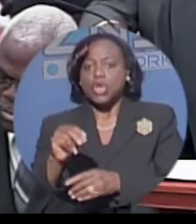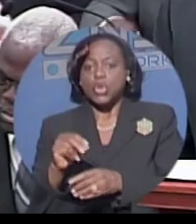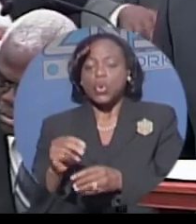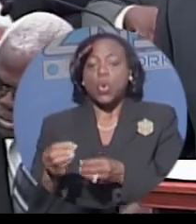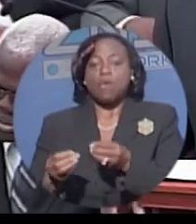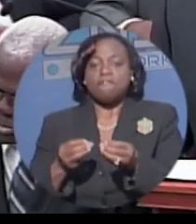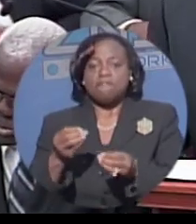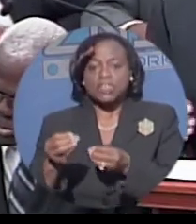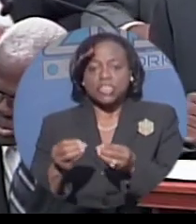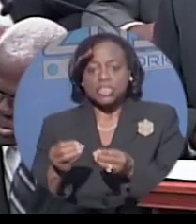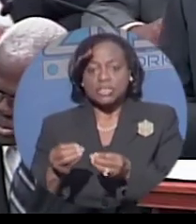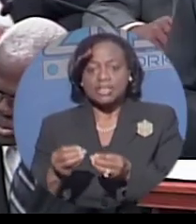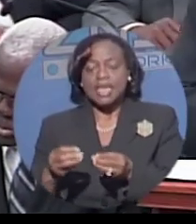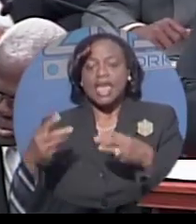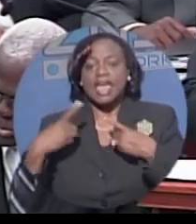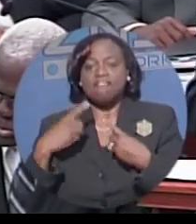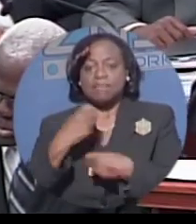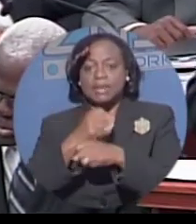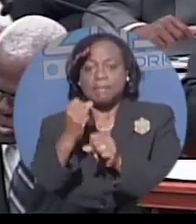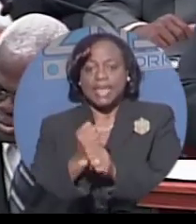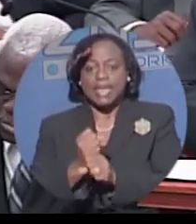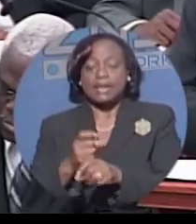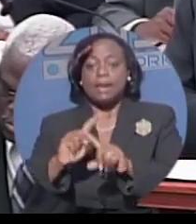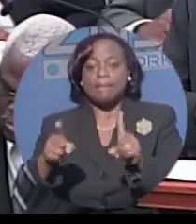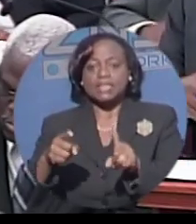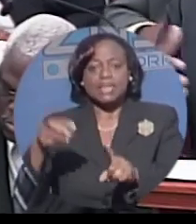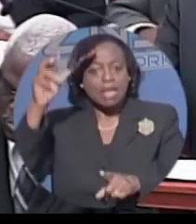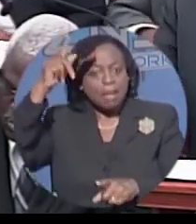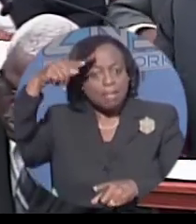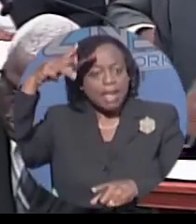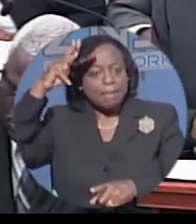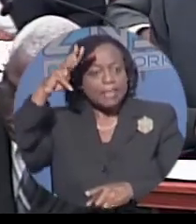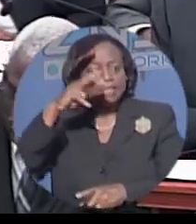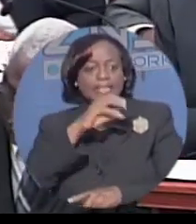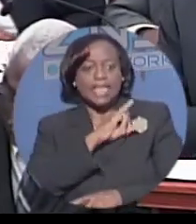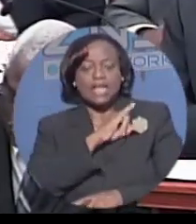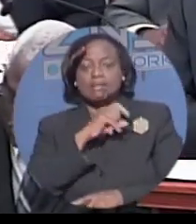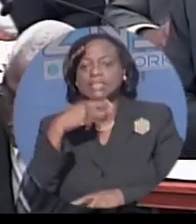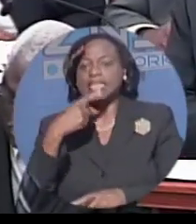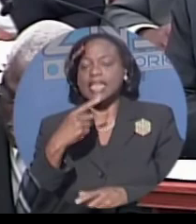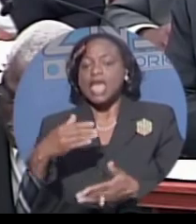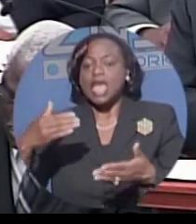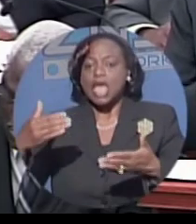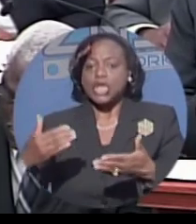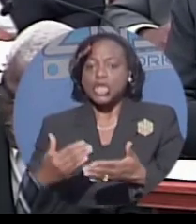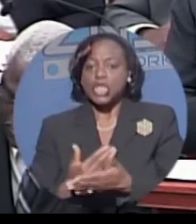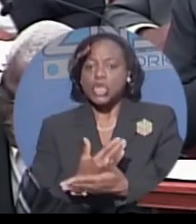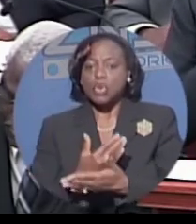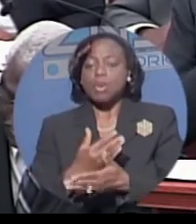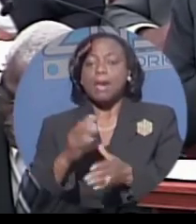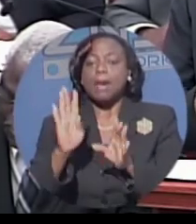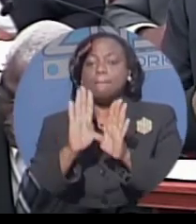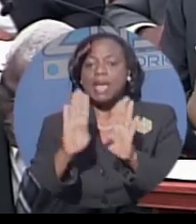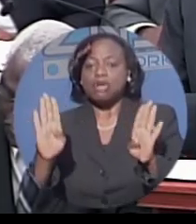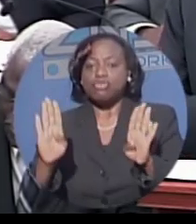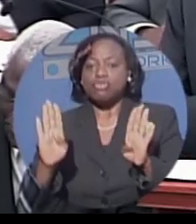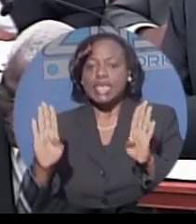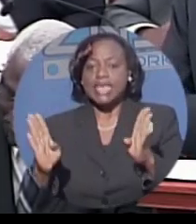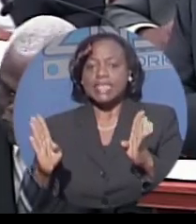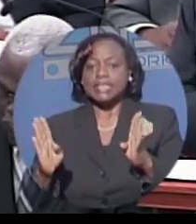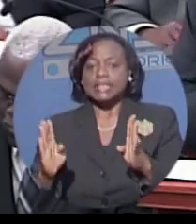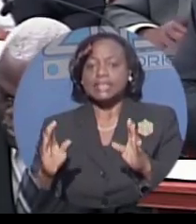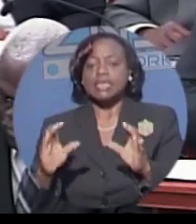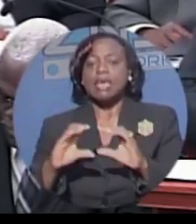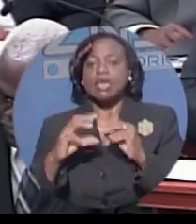members of the group, Prime Minister Ingram confirmed to reporters earlier that a new Boundaries Commission will be appointed before Parliament